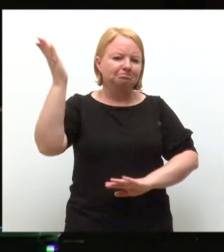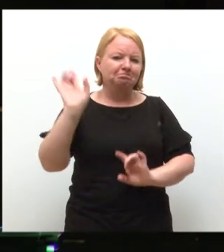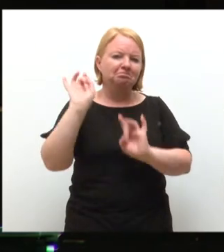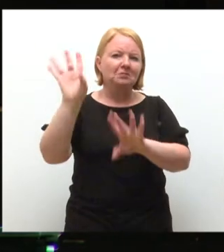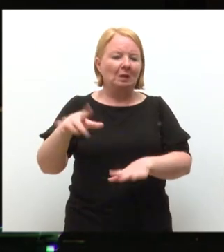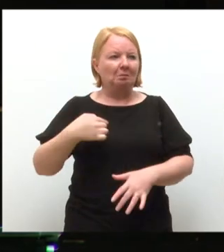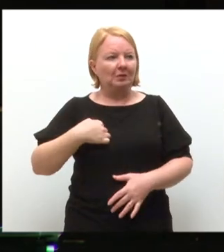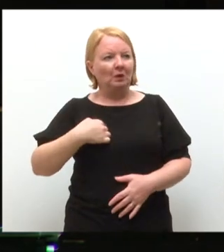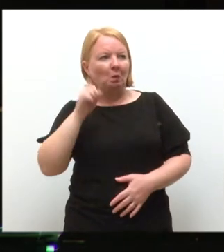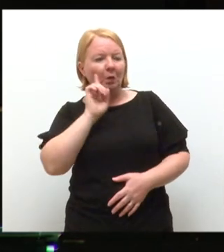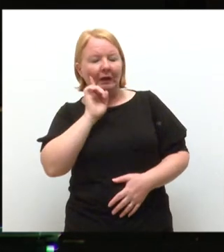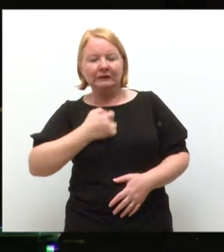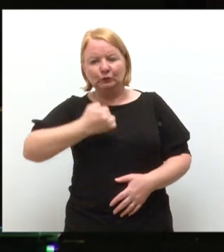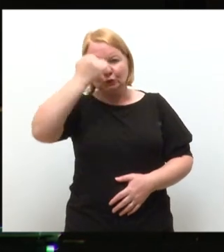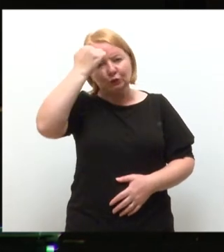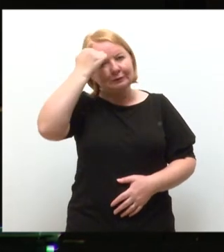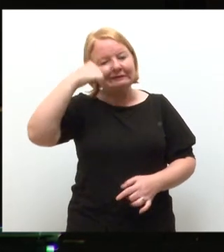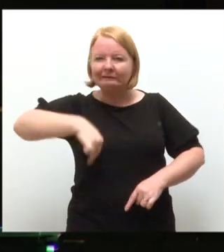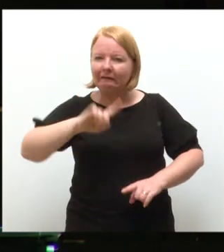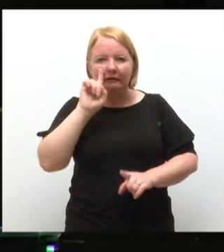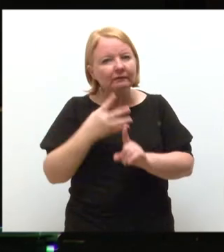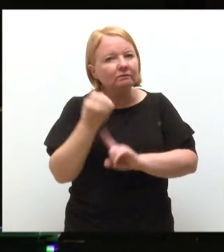stupid to succeed in Cambridge.